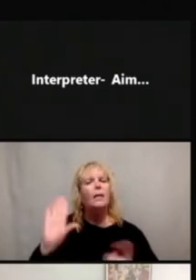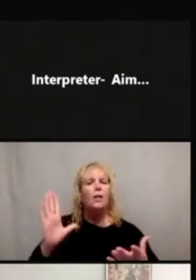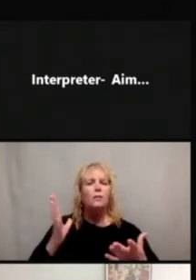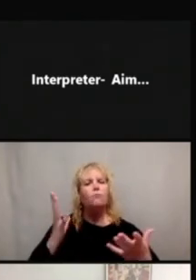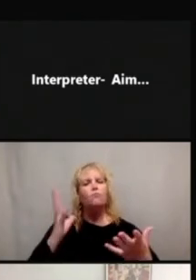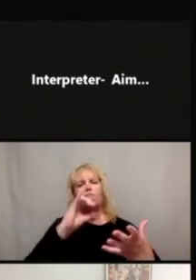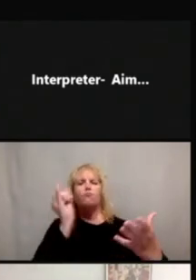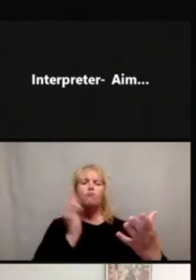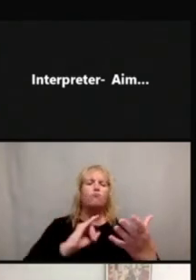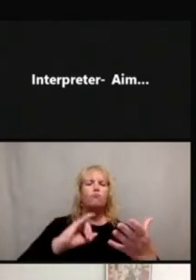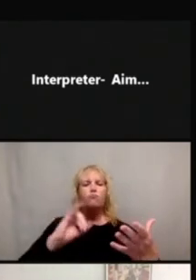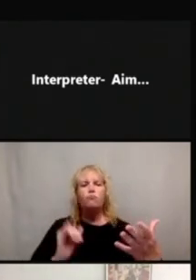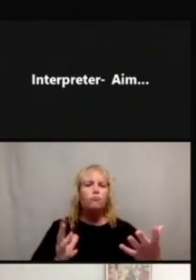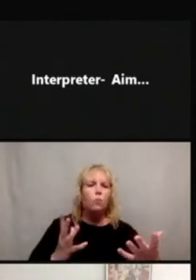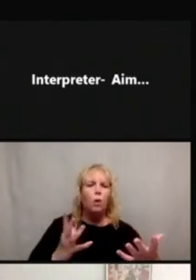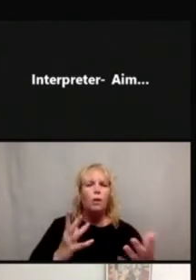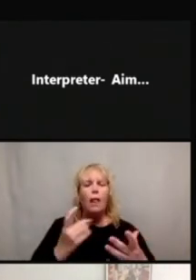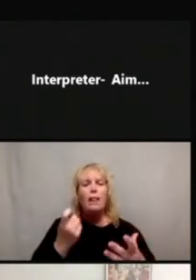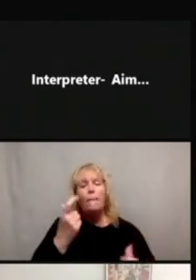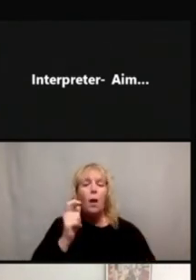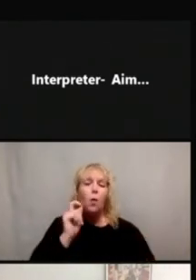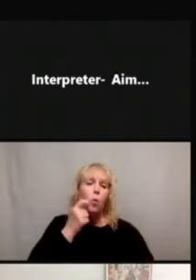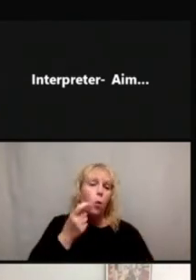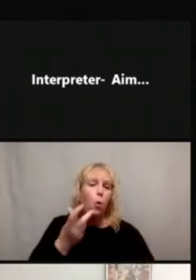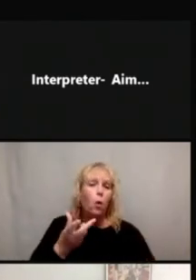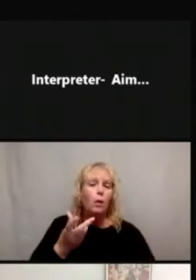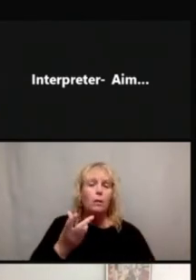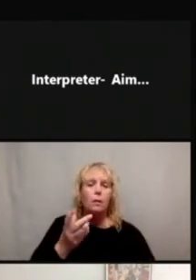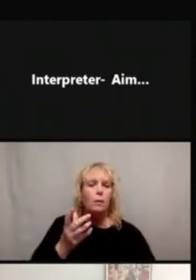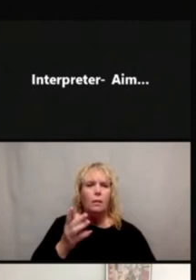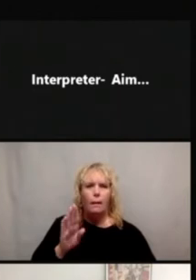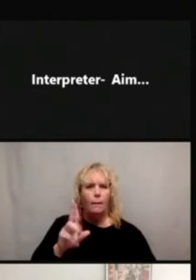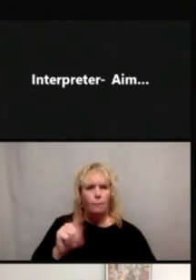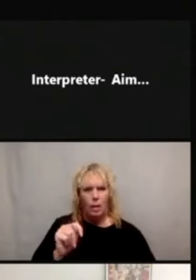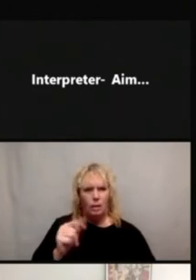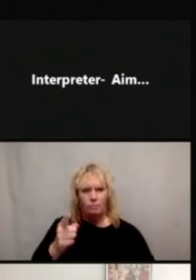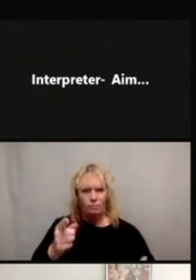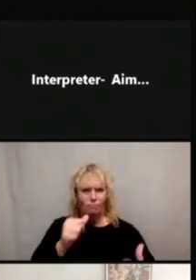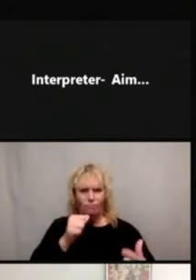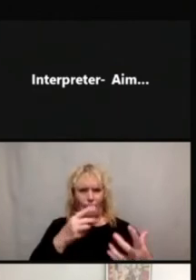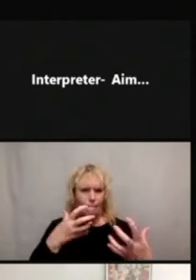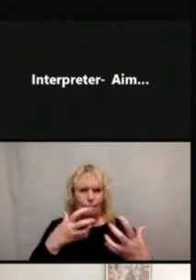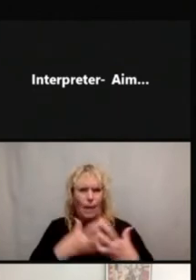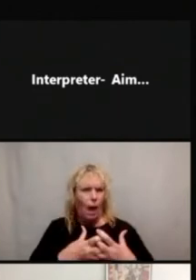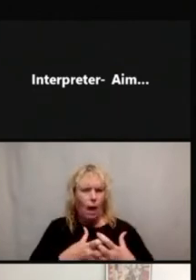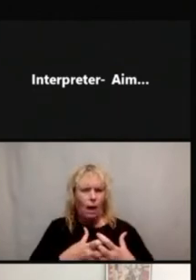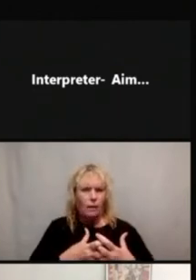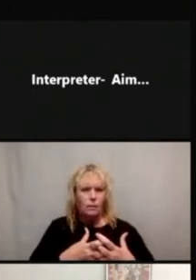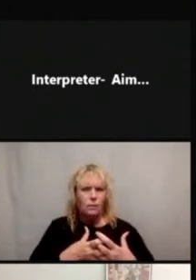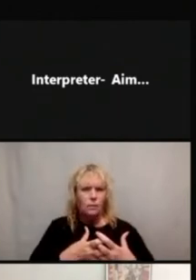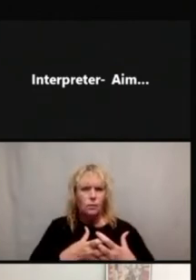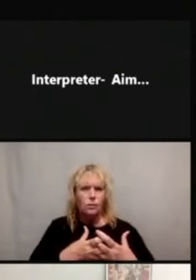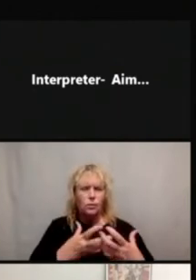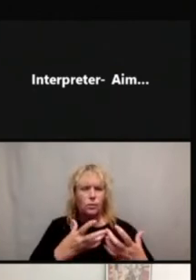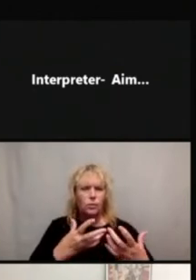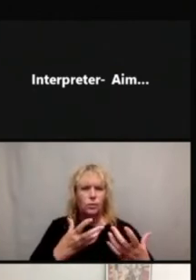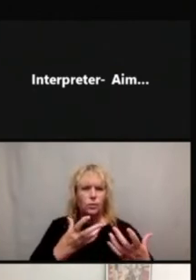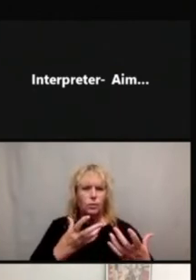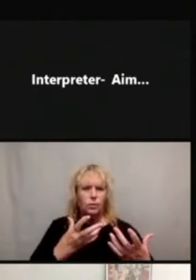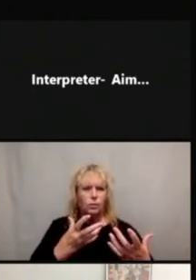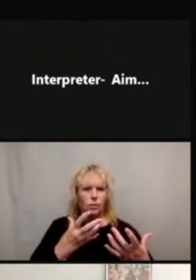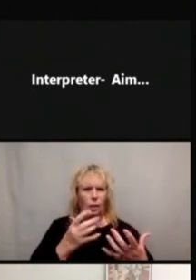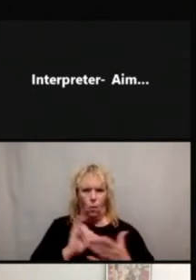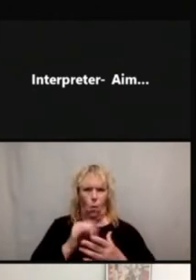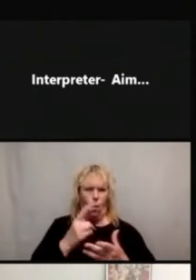that it's kind of cool, but it doesn't match the colors that people are typically familiar